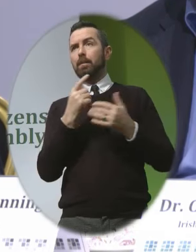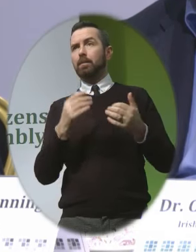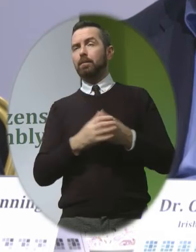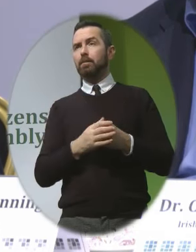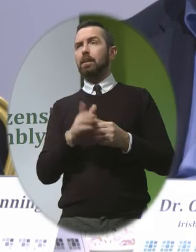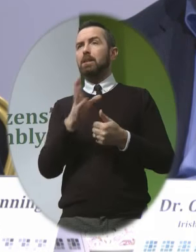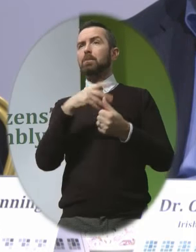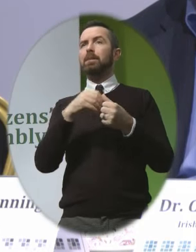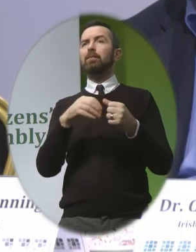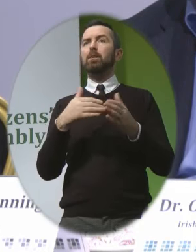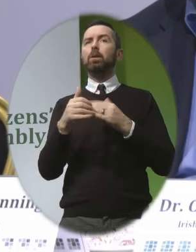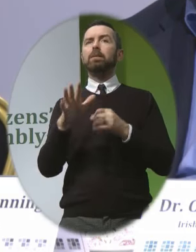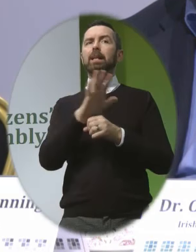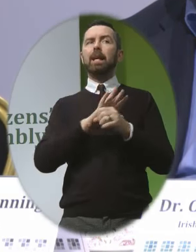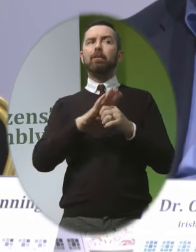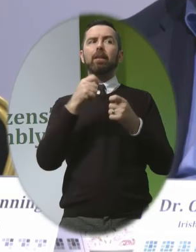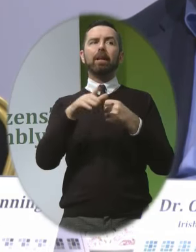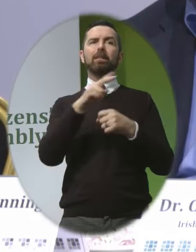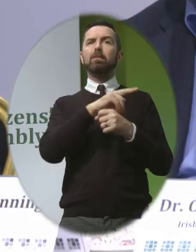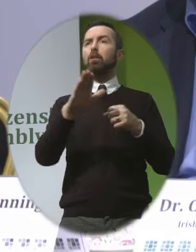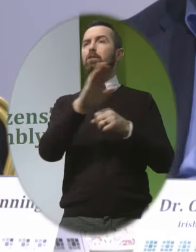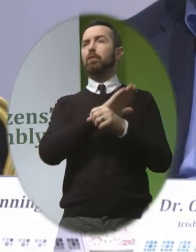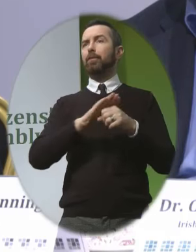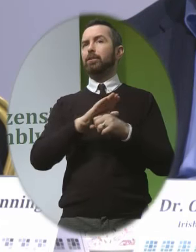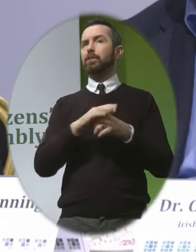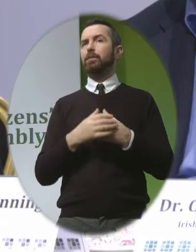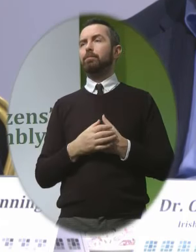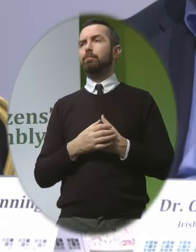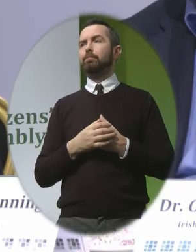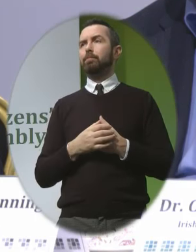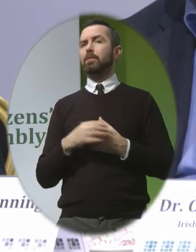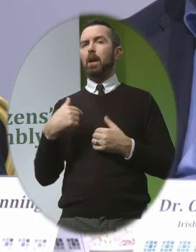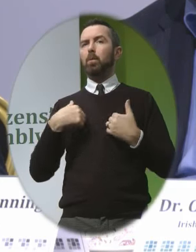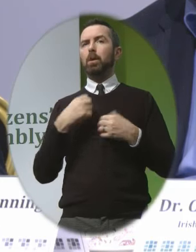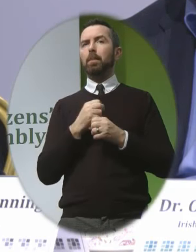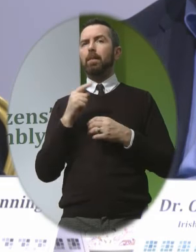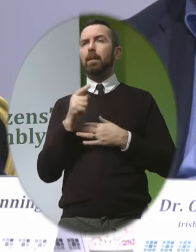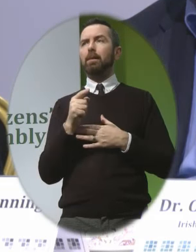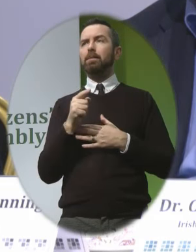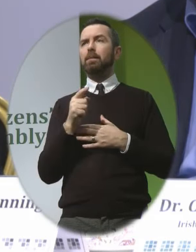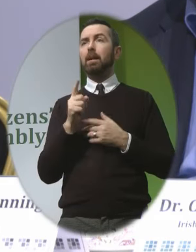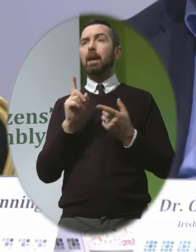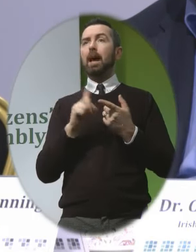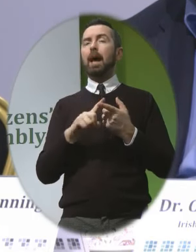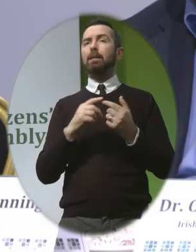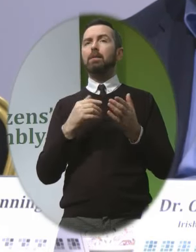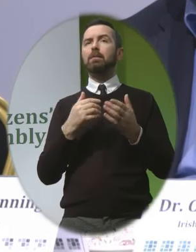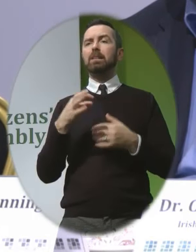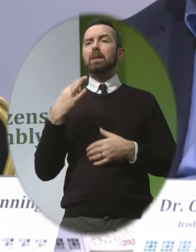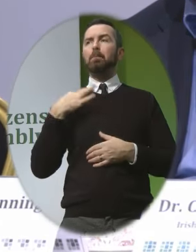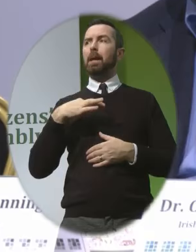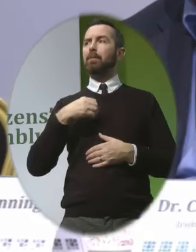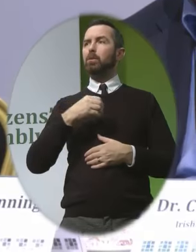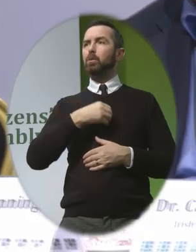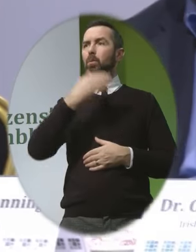areas that haven't been covered And the benefits to Ireland